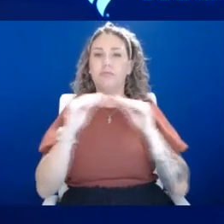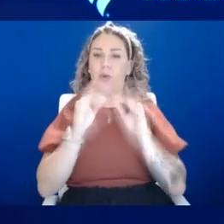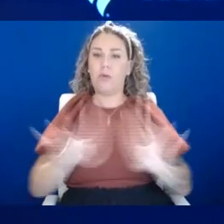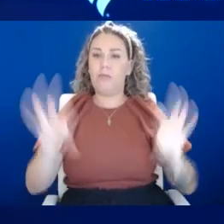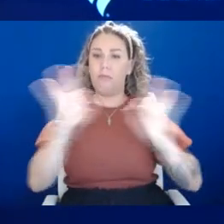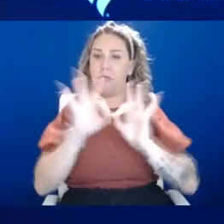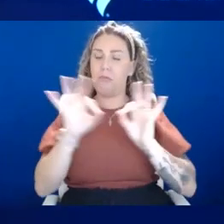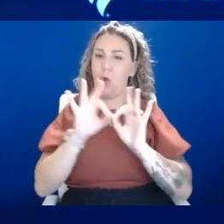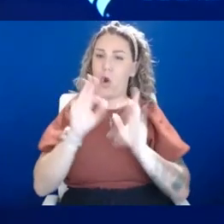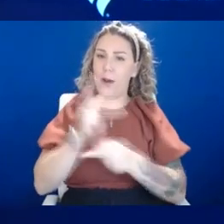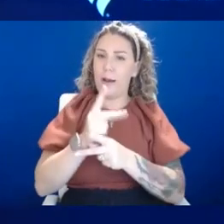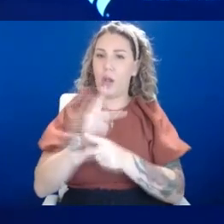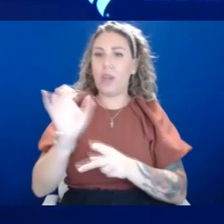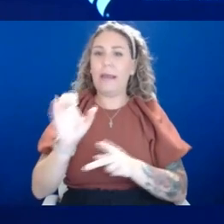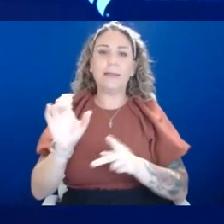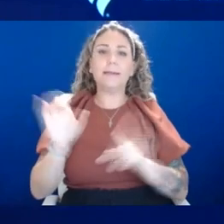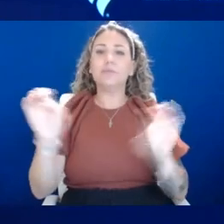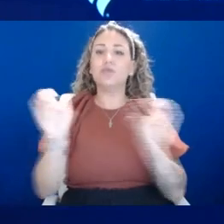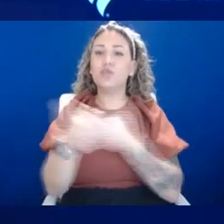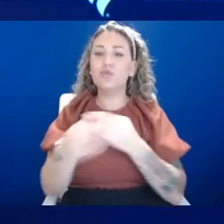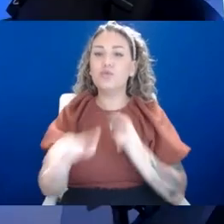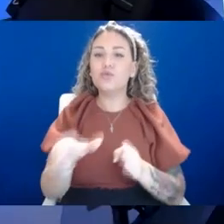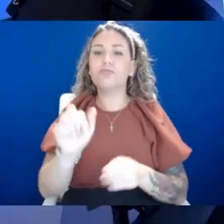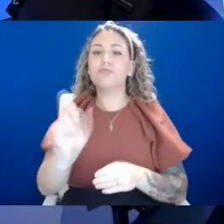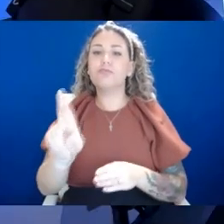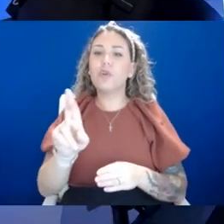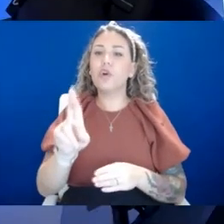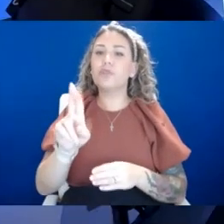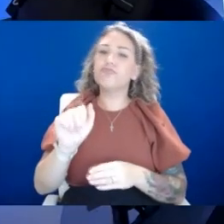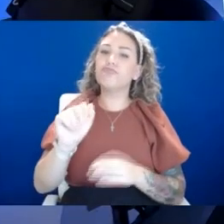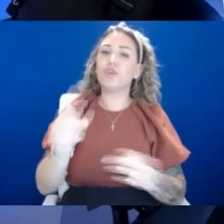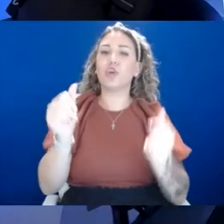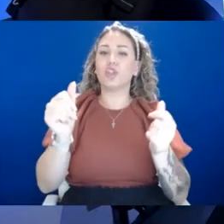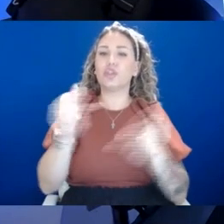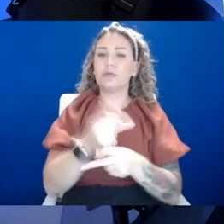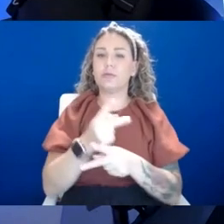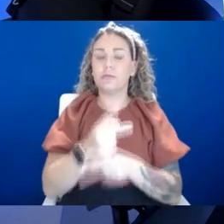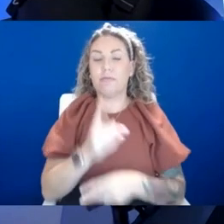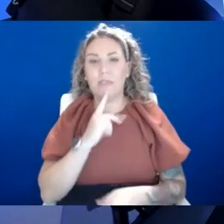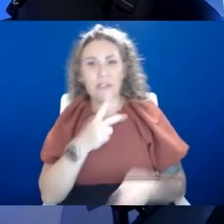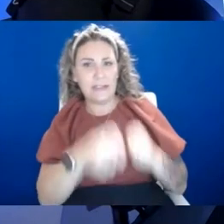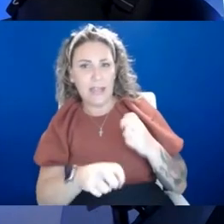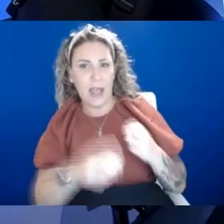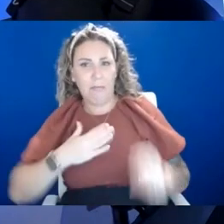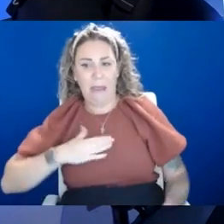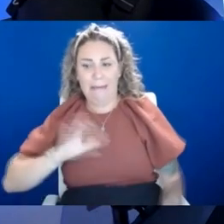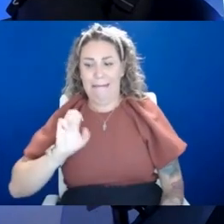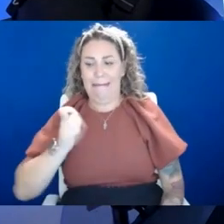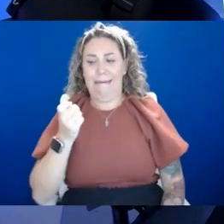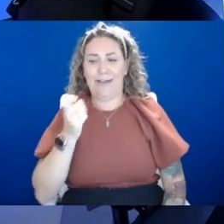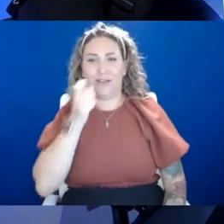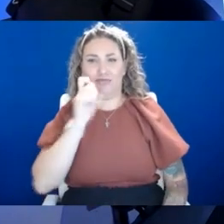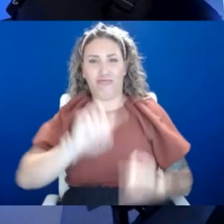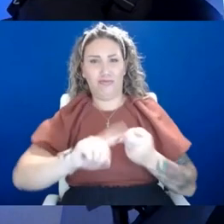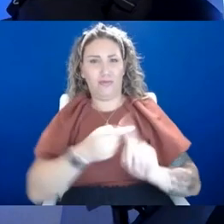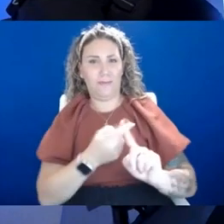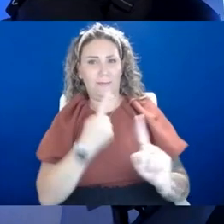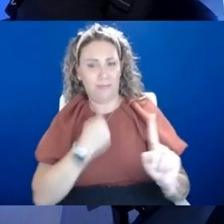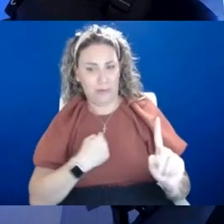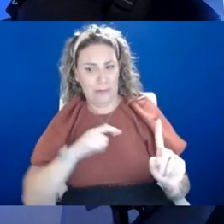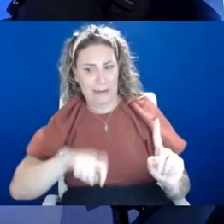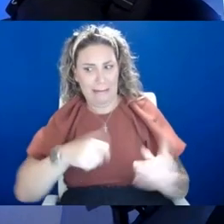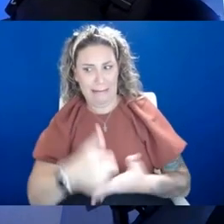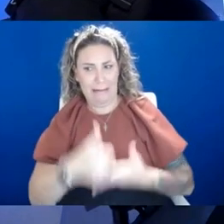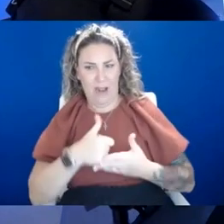more thorough and efficient evaluation. Well, and it's tough because what Abraham was saying, my ex-girlfriend told me I needed help. It's not easy to hear those words.